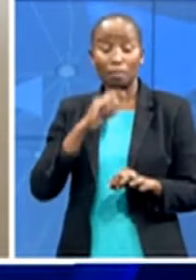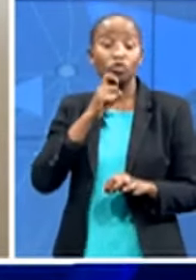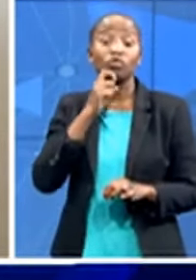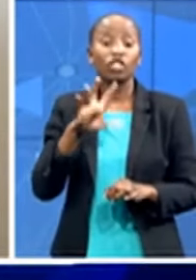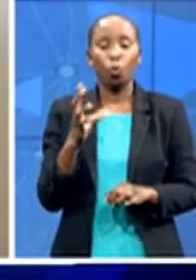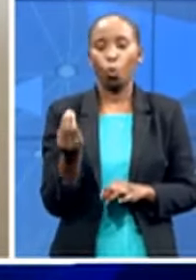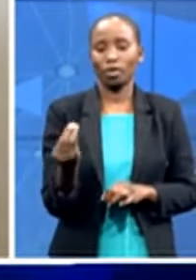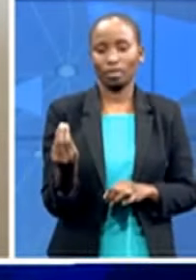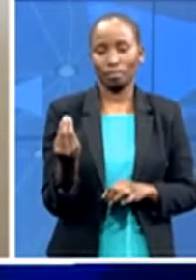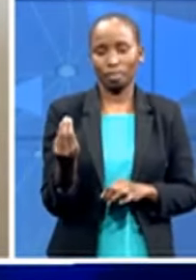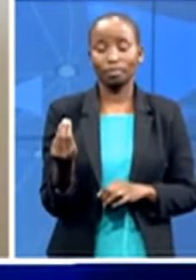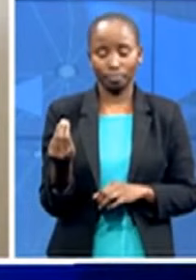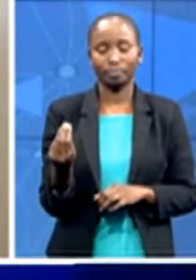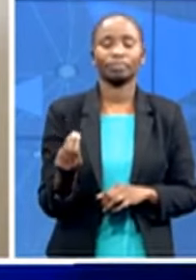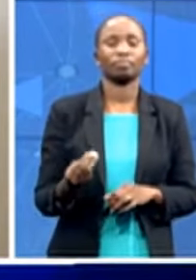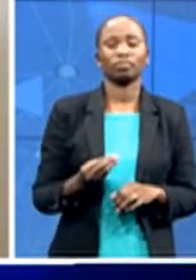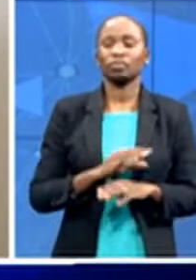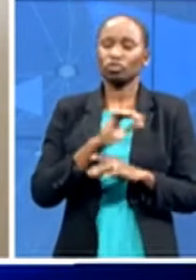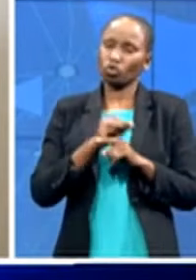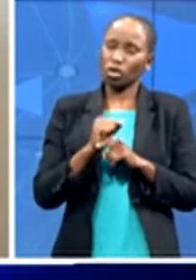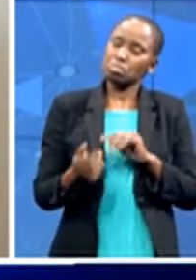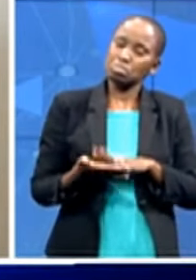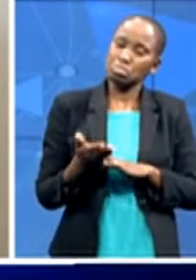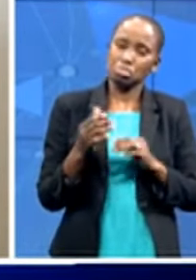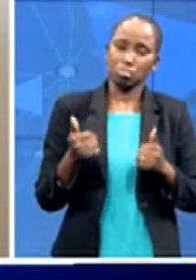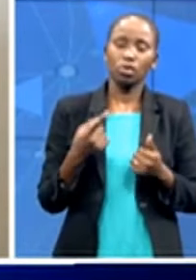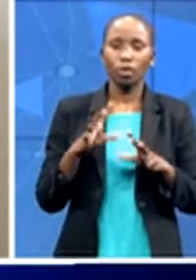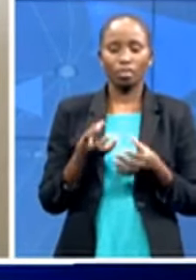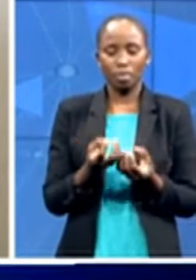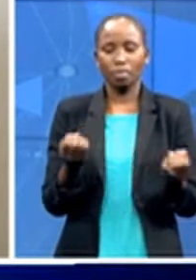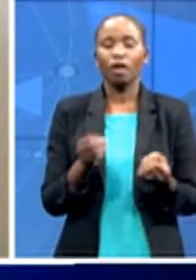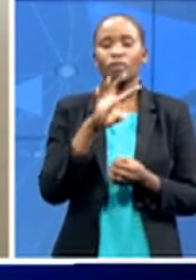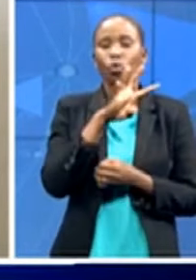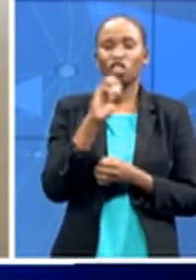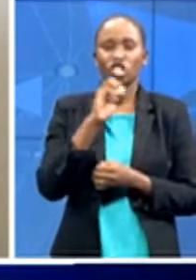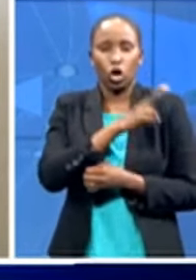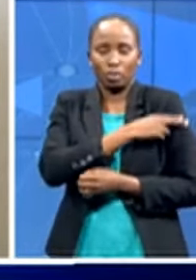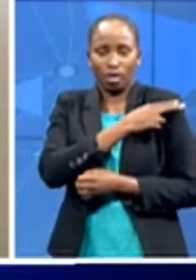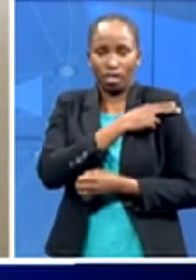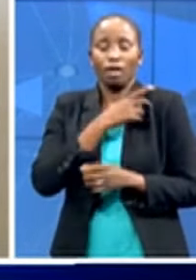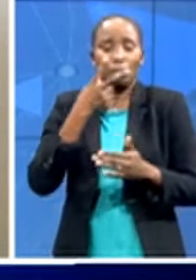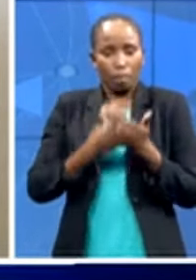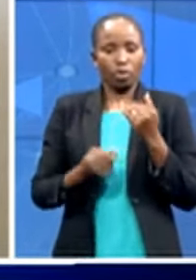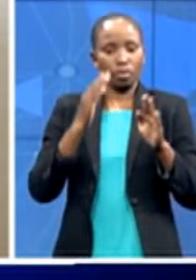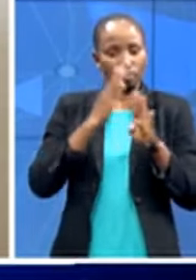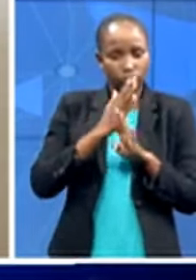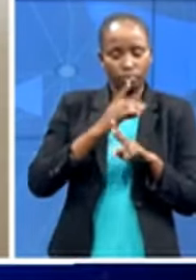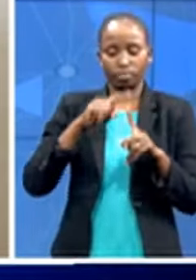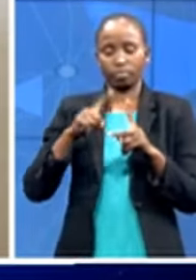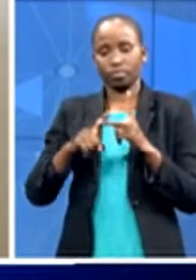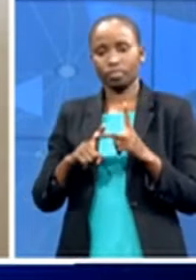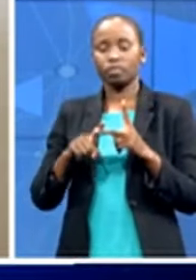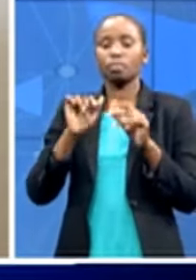devices were distributed to 400 hospitals both public and private it was a total of about 18 uh 10 400 devices